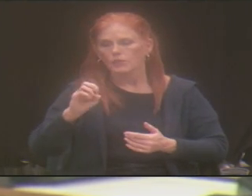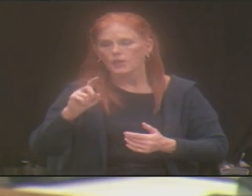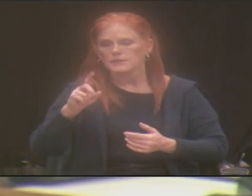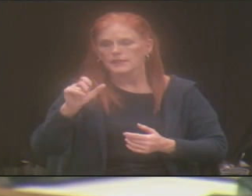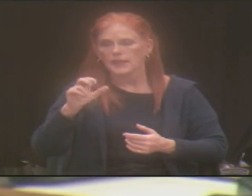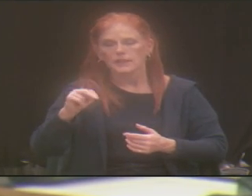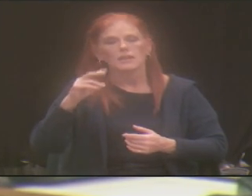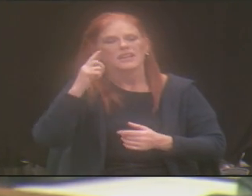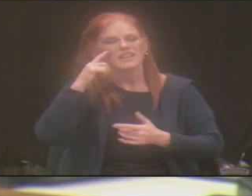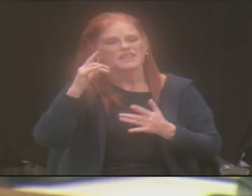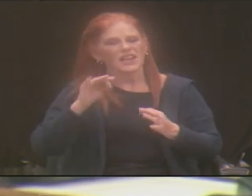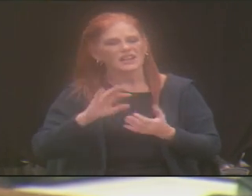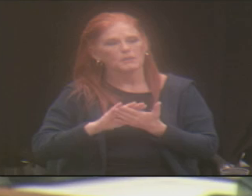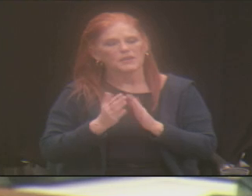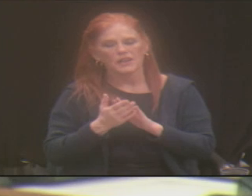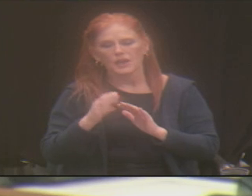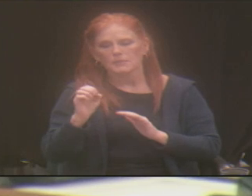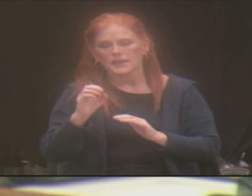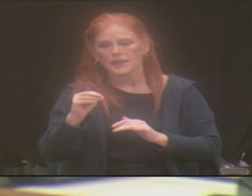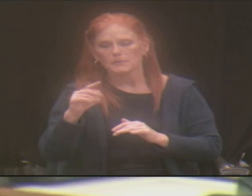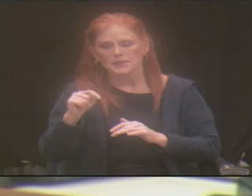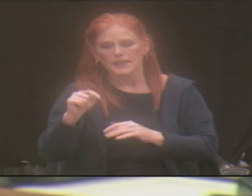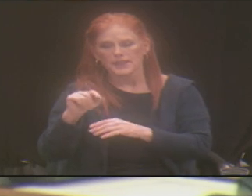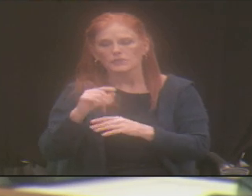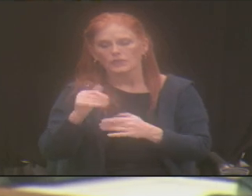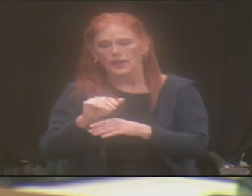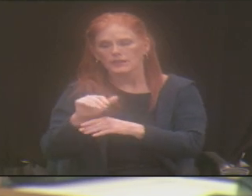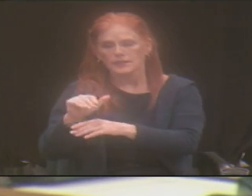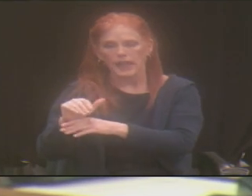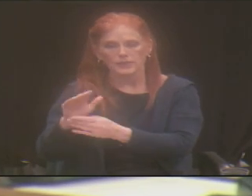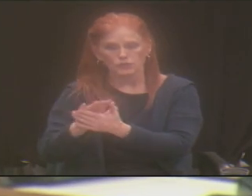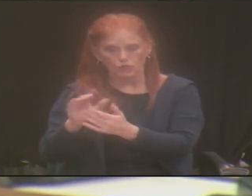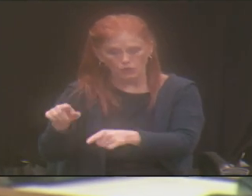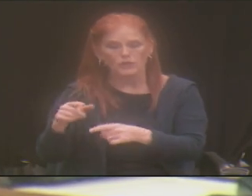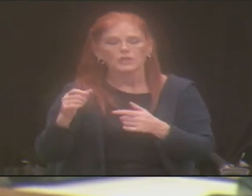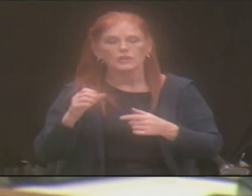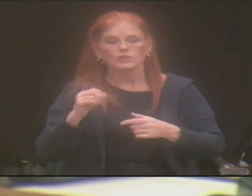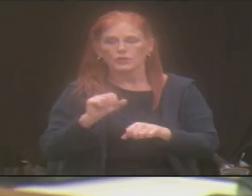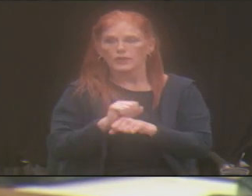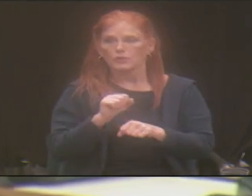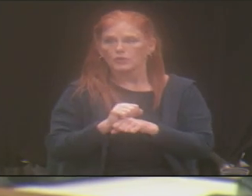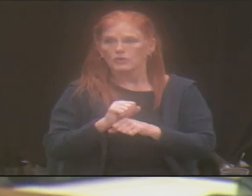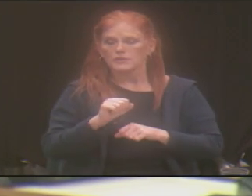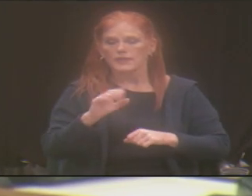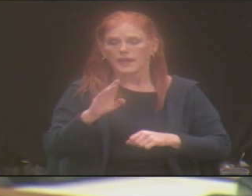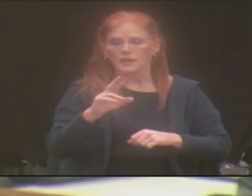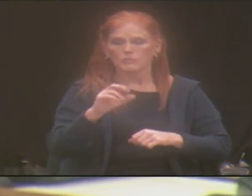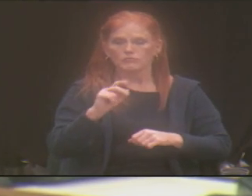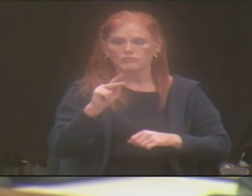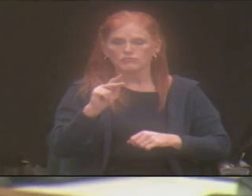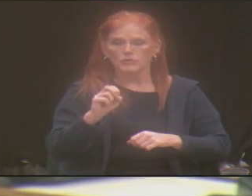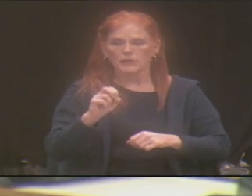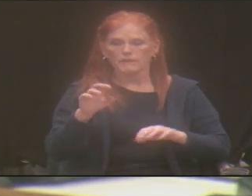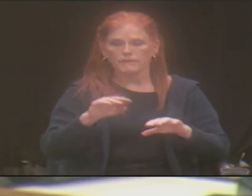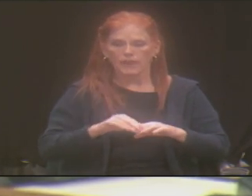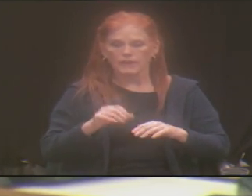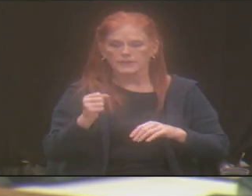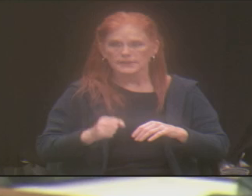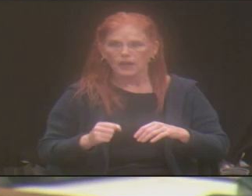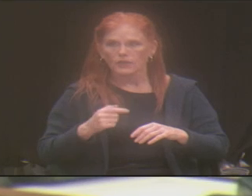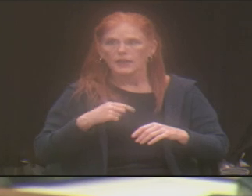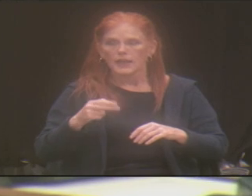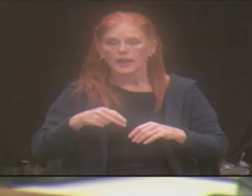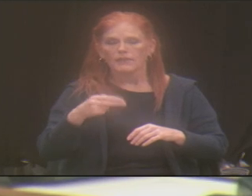went to that at night school. He now works at Brook Valley South and then works with the high medical risk